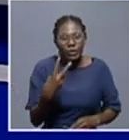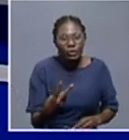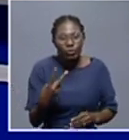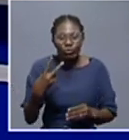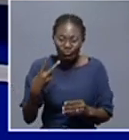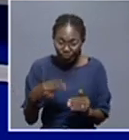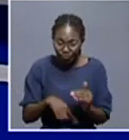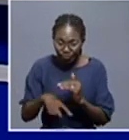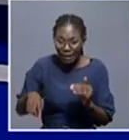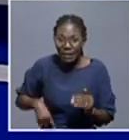operational 24 hours.